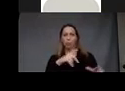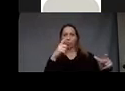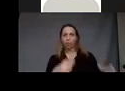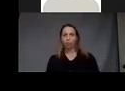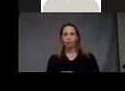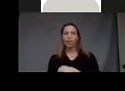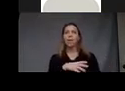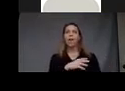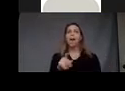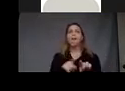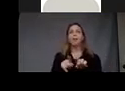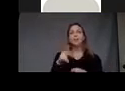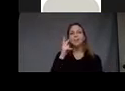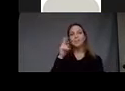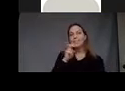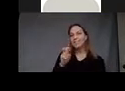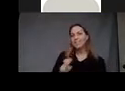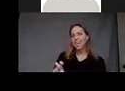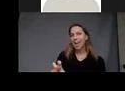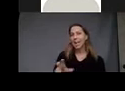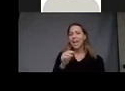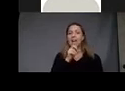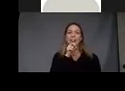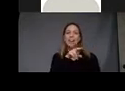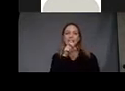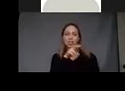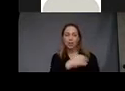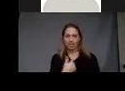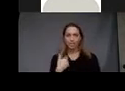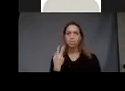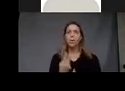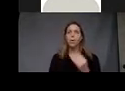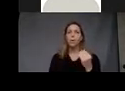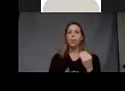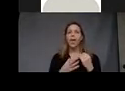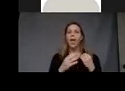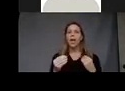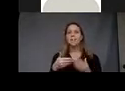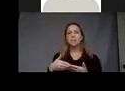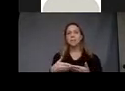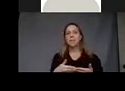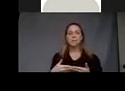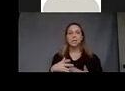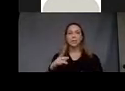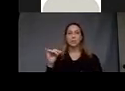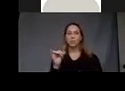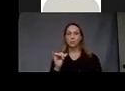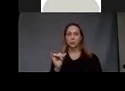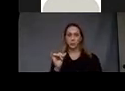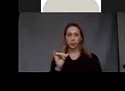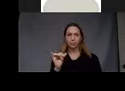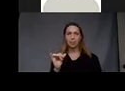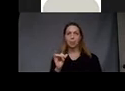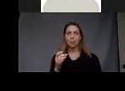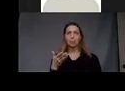audience. There's a snake and there's a lizard on the left and she has an infant there to